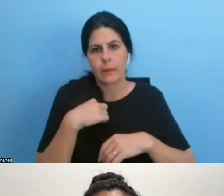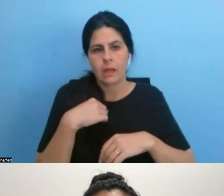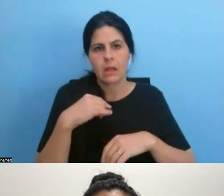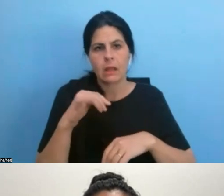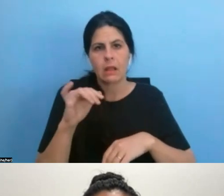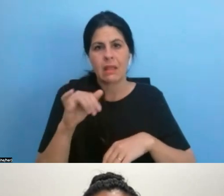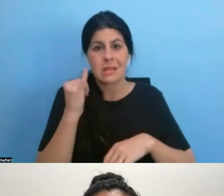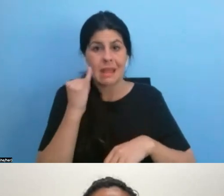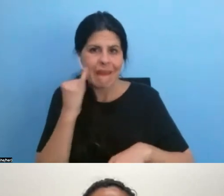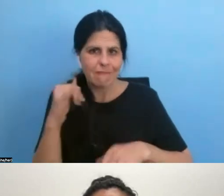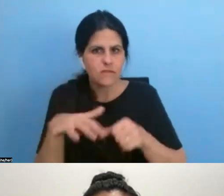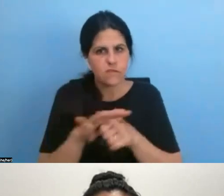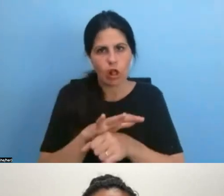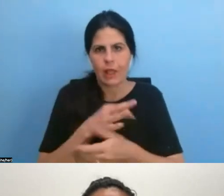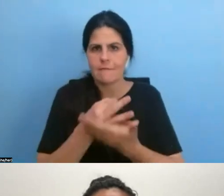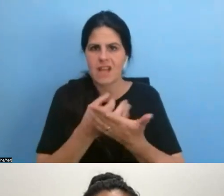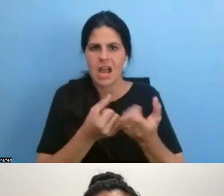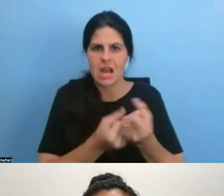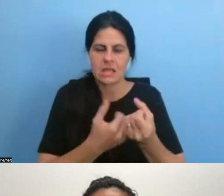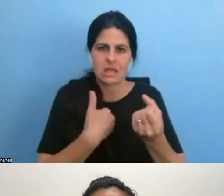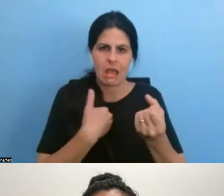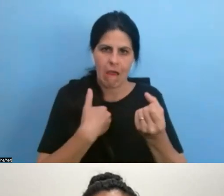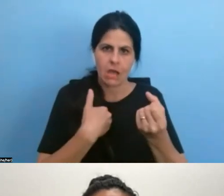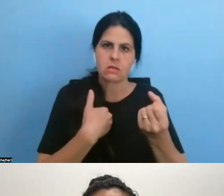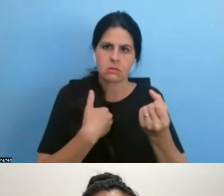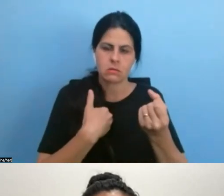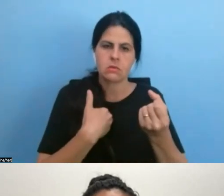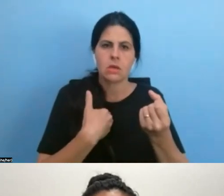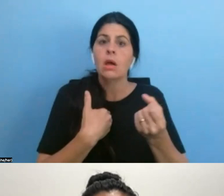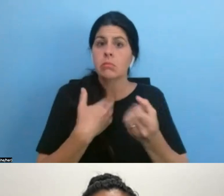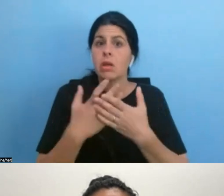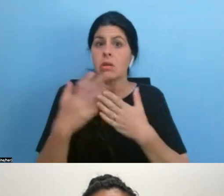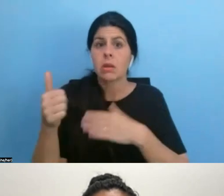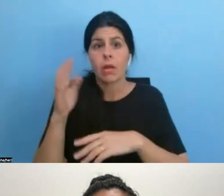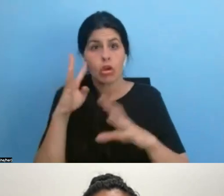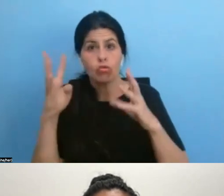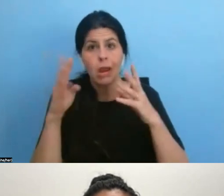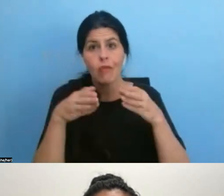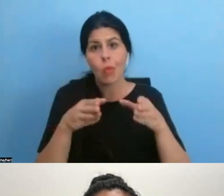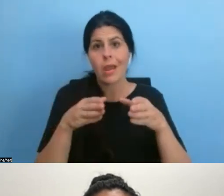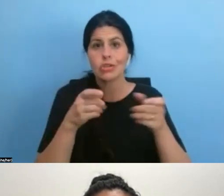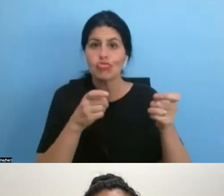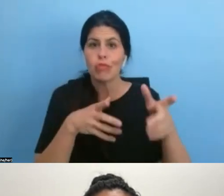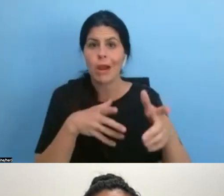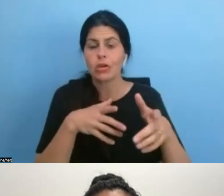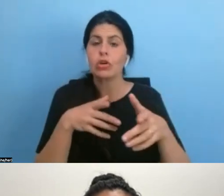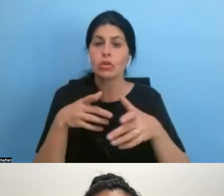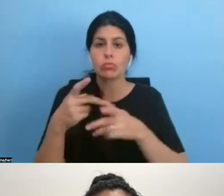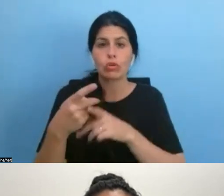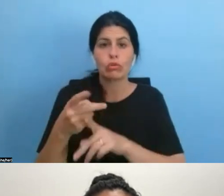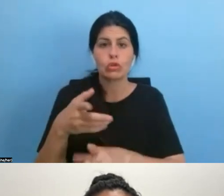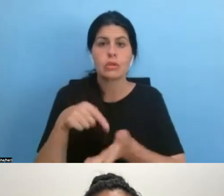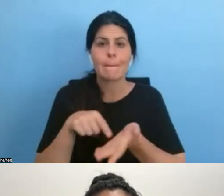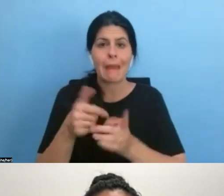financed. Um, there are some creative ways that directors and producers pay themselves. Some of them, if they were doing it piecemeal,